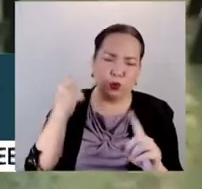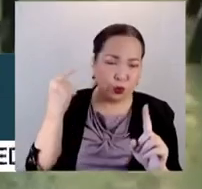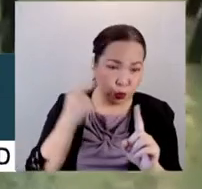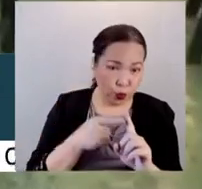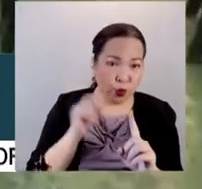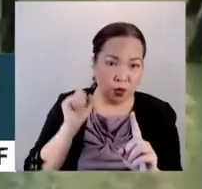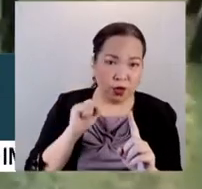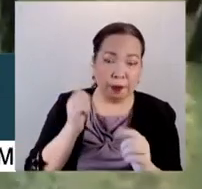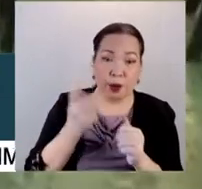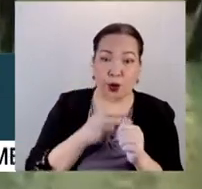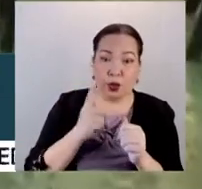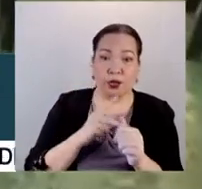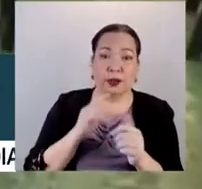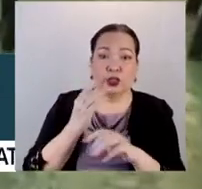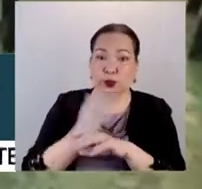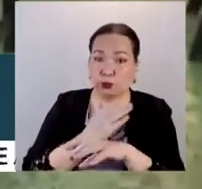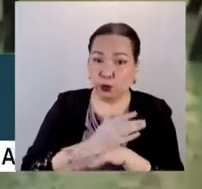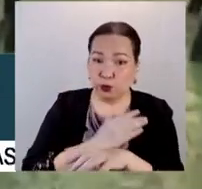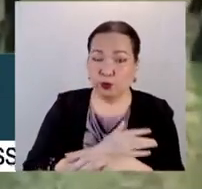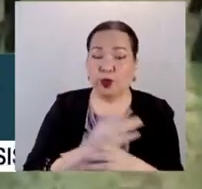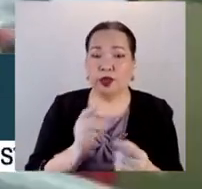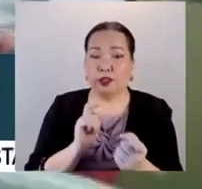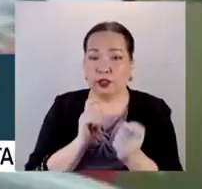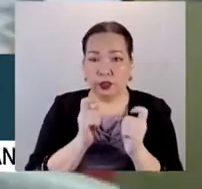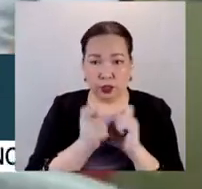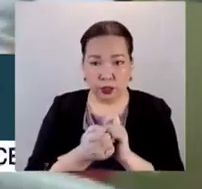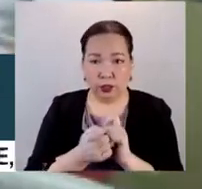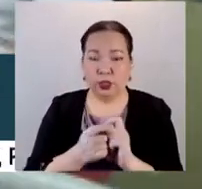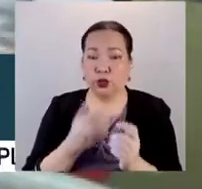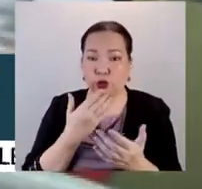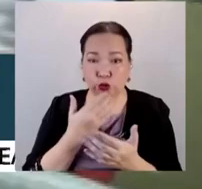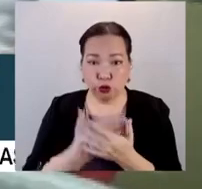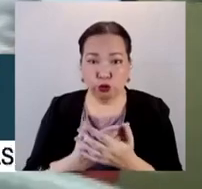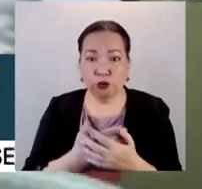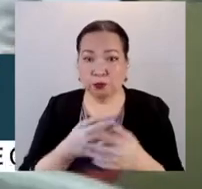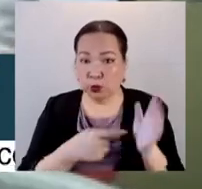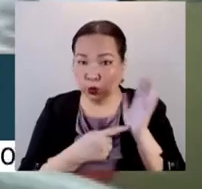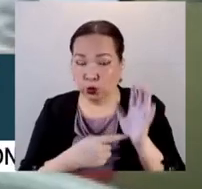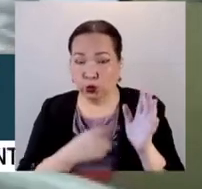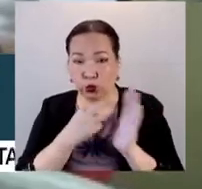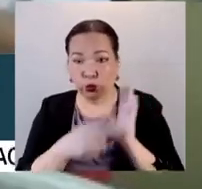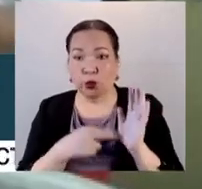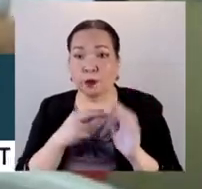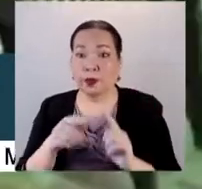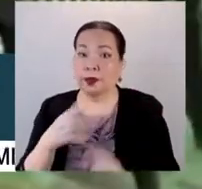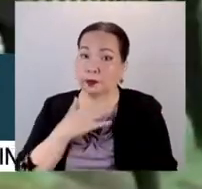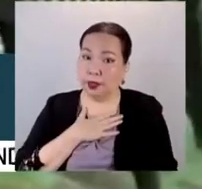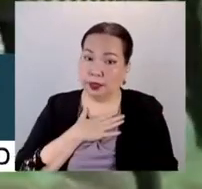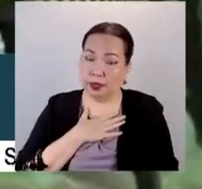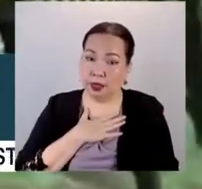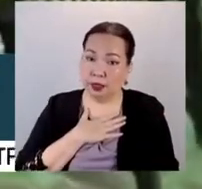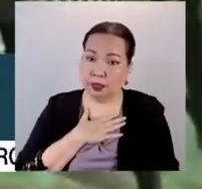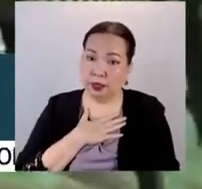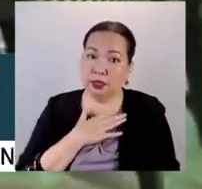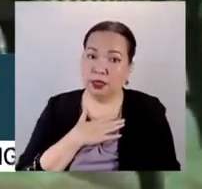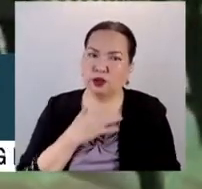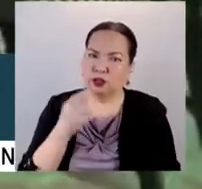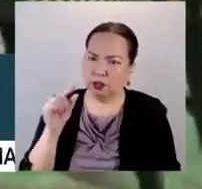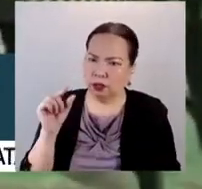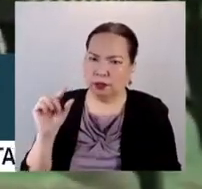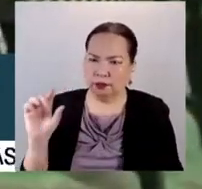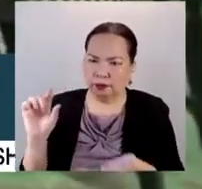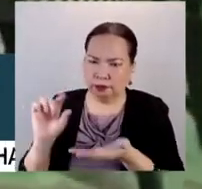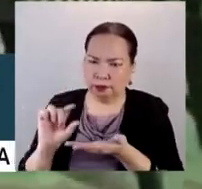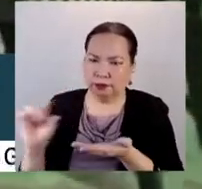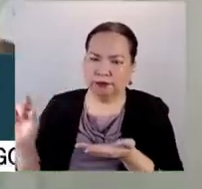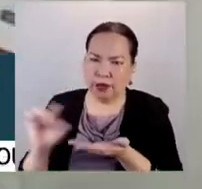pa rin ang primary aspiration namin. Ang sa akin lang po, perhaps it's high time, maybe a matter of a little amount, can do for